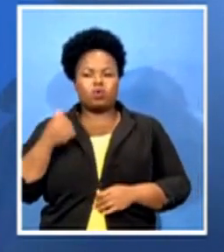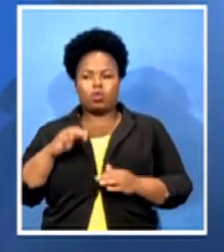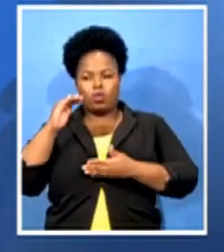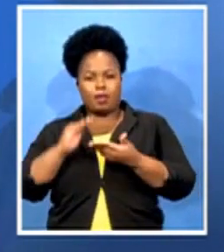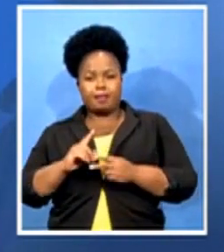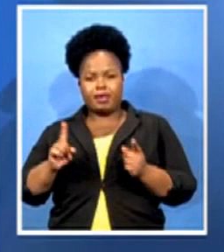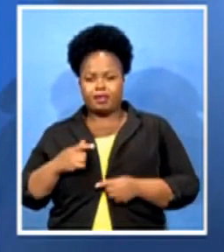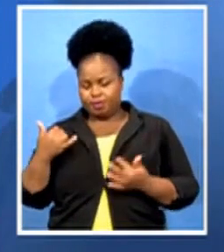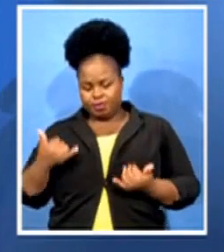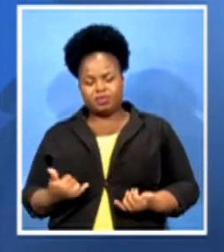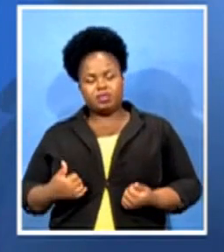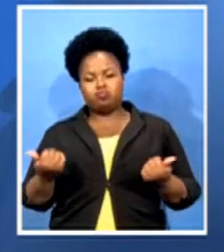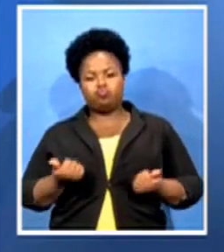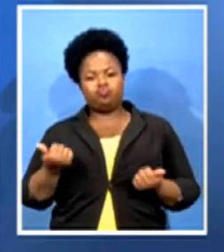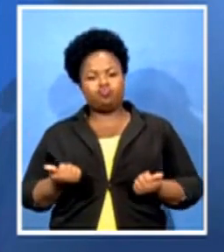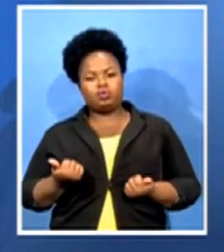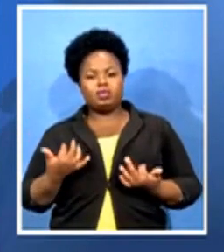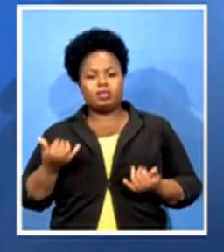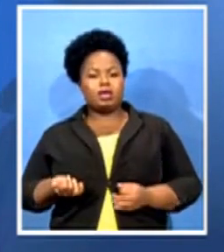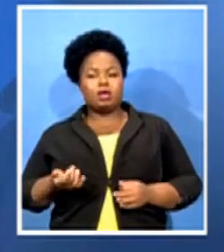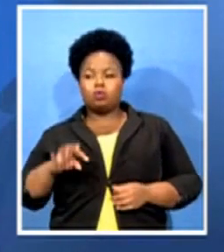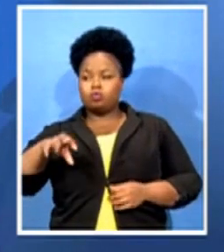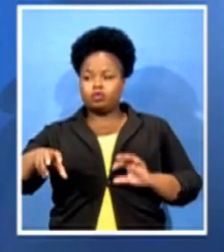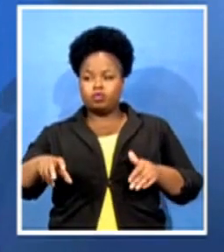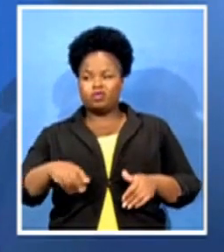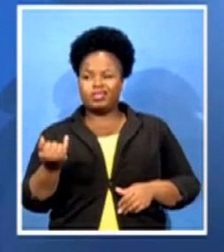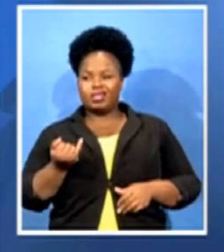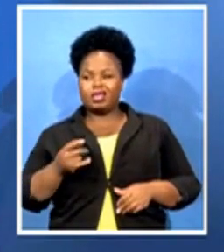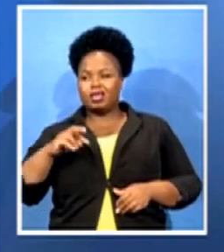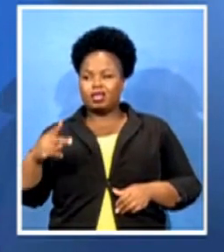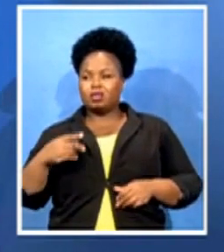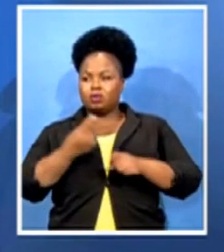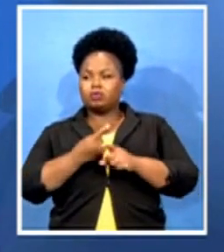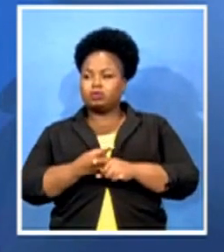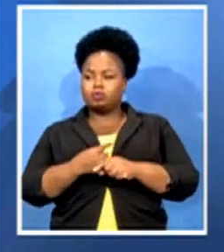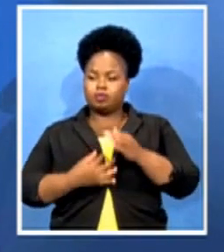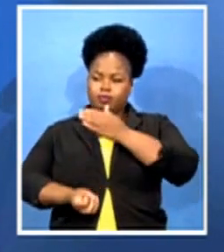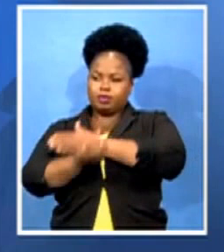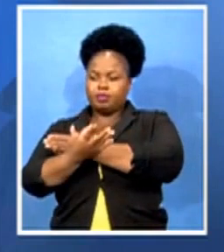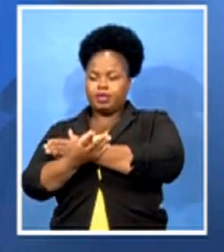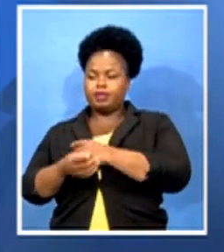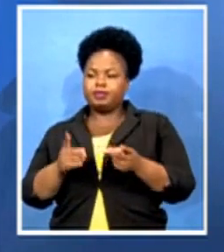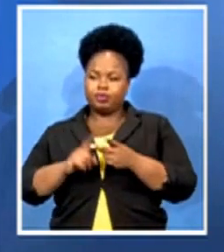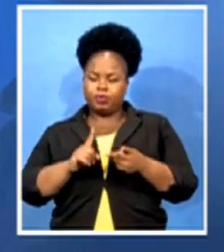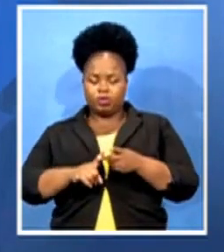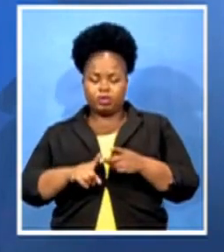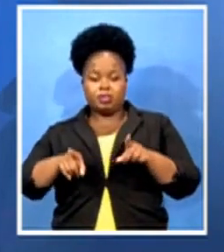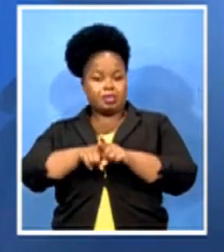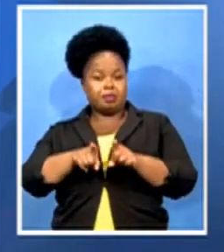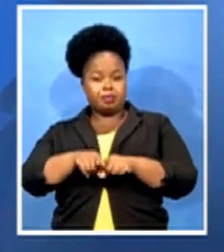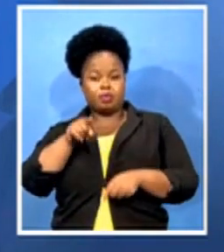there are provinces like Northern Cape, Umalanga, and even which are now